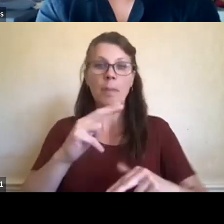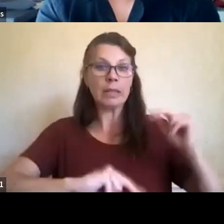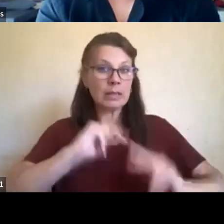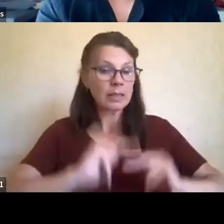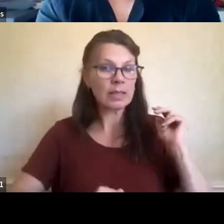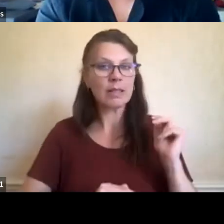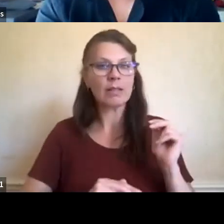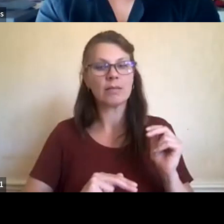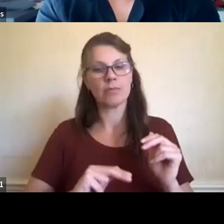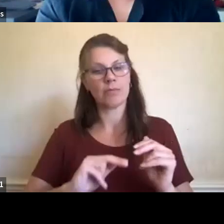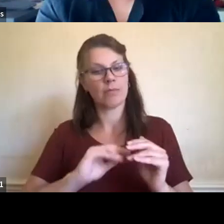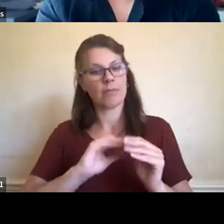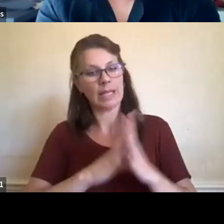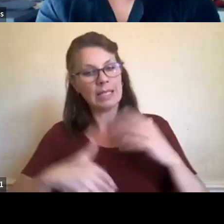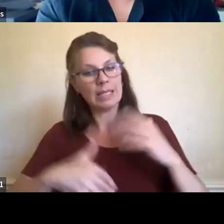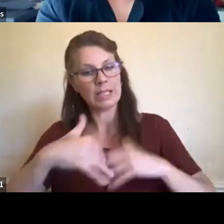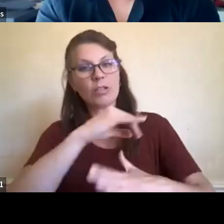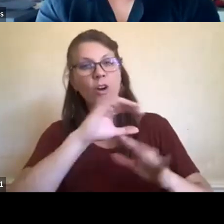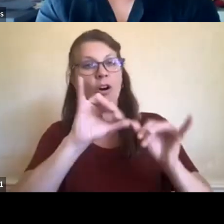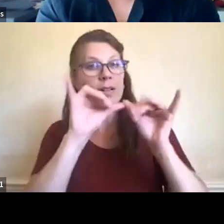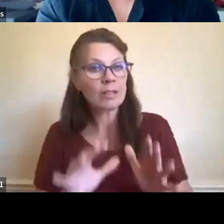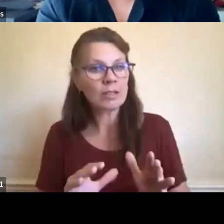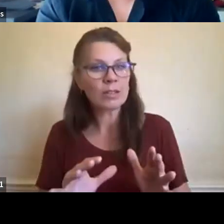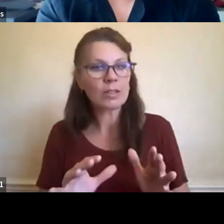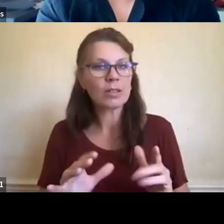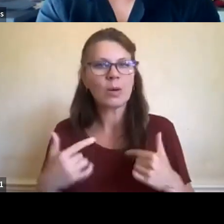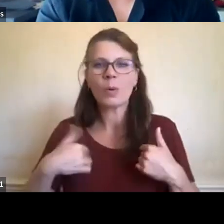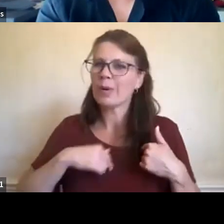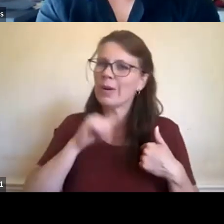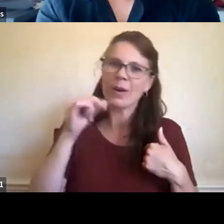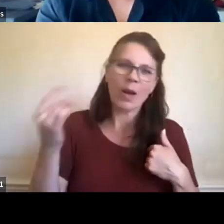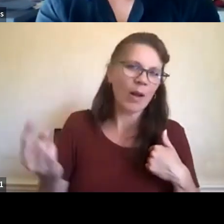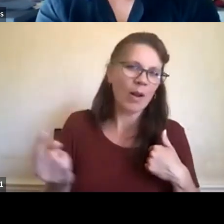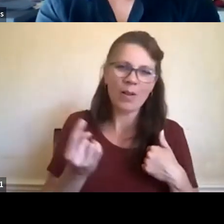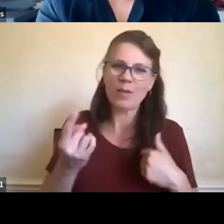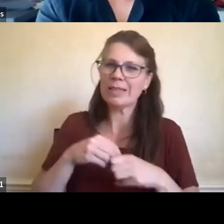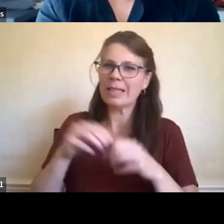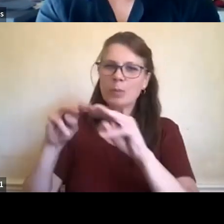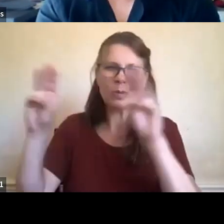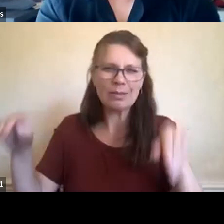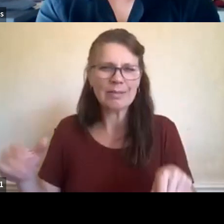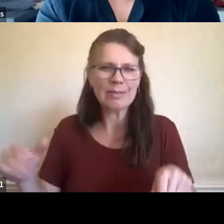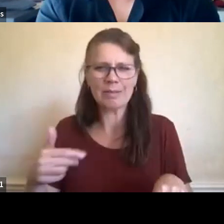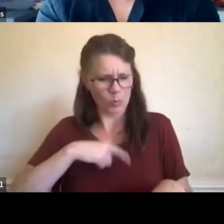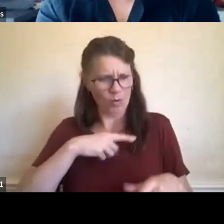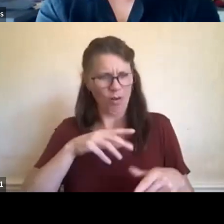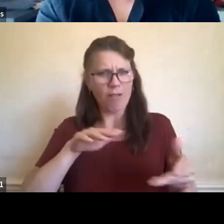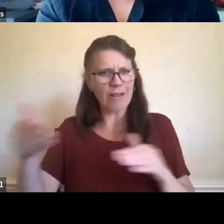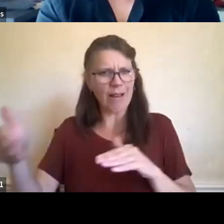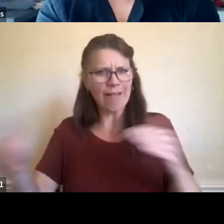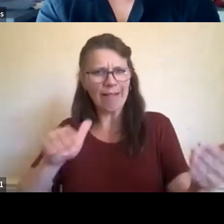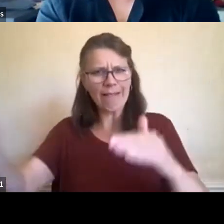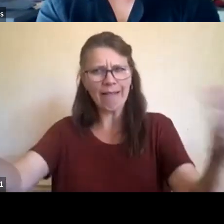as indigenous people aren't in a museum. We're not all extinct, you know? And I think a lot of times